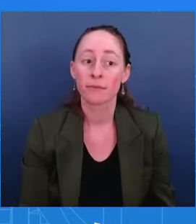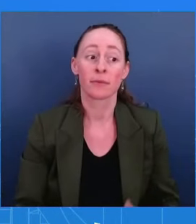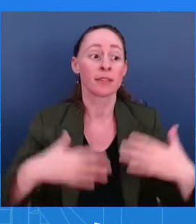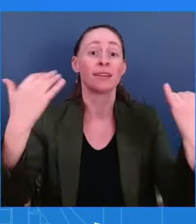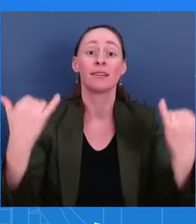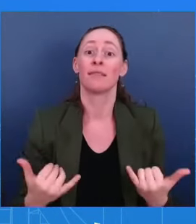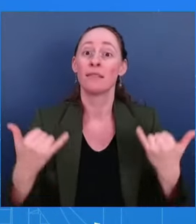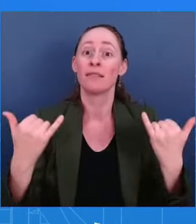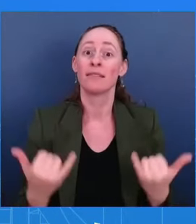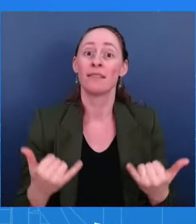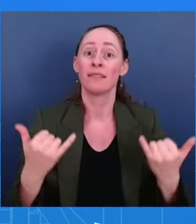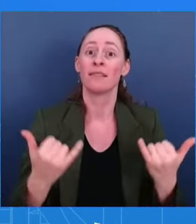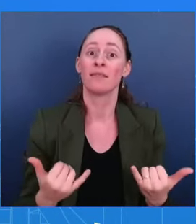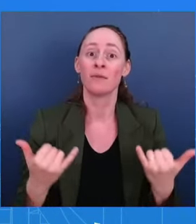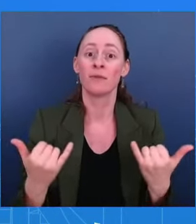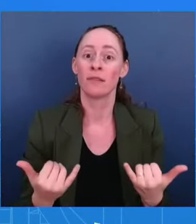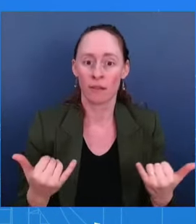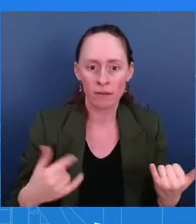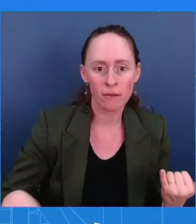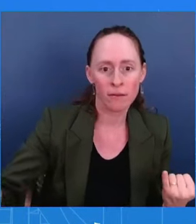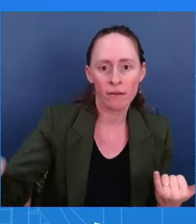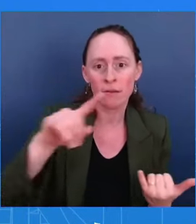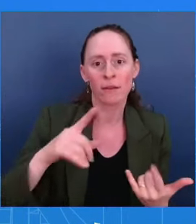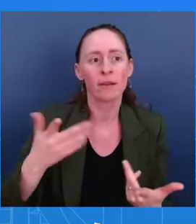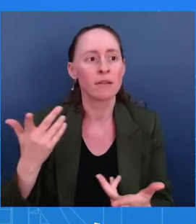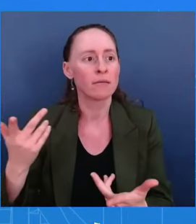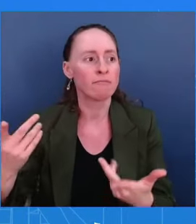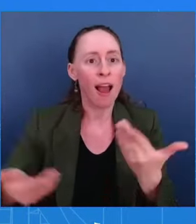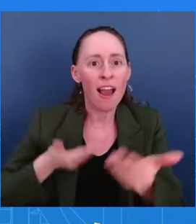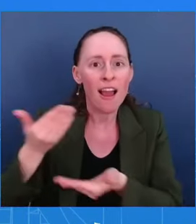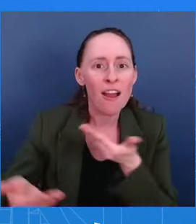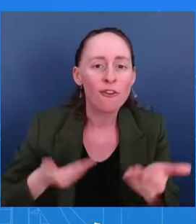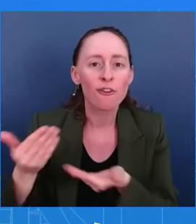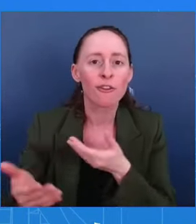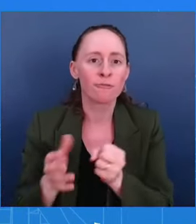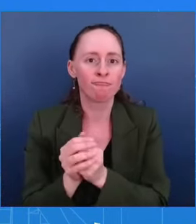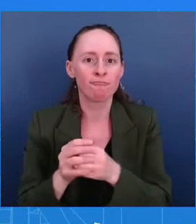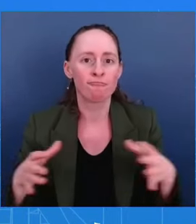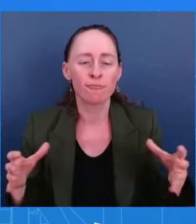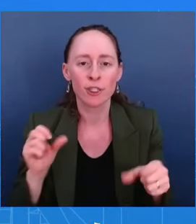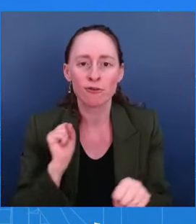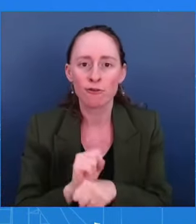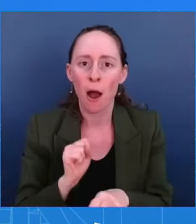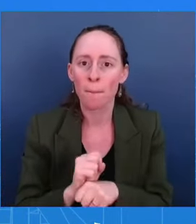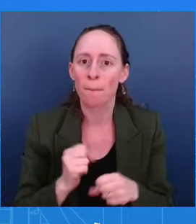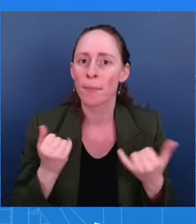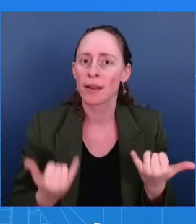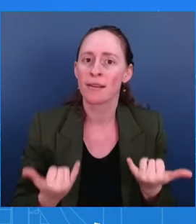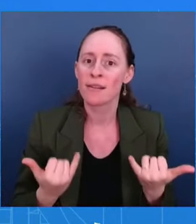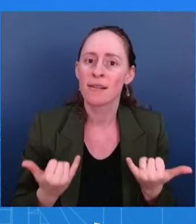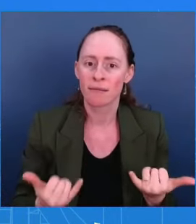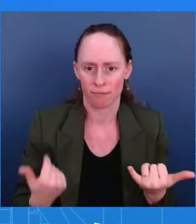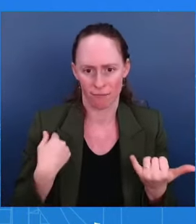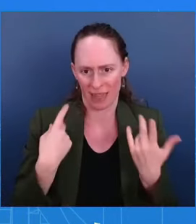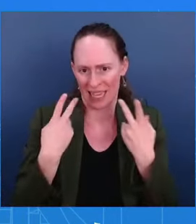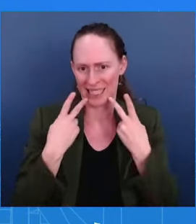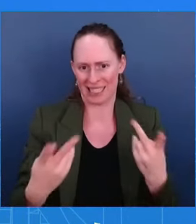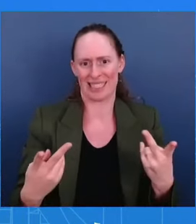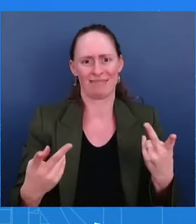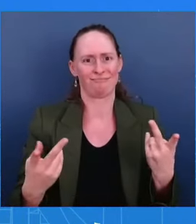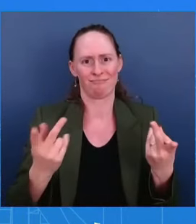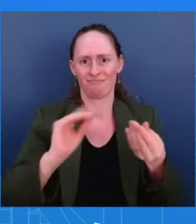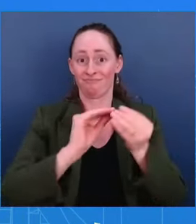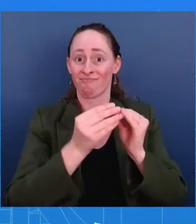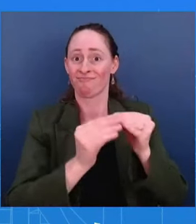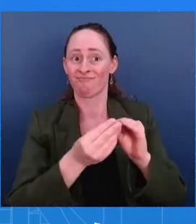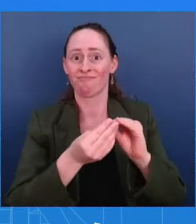we're trying to get our economy back to normal and we're seeing signs of that. We're seeing data. The job market remains strong. We have unemployment that is